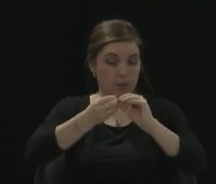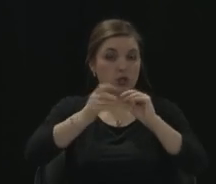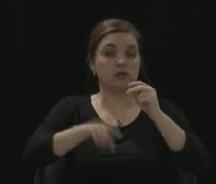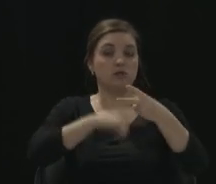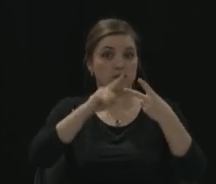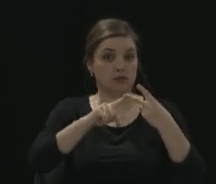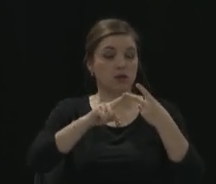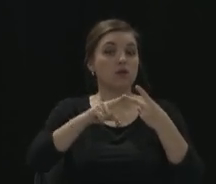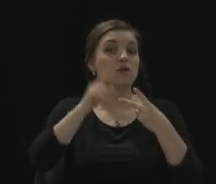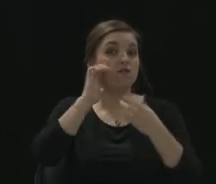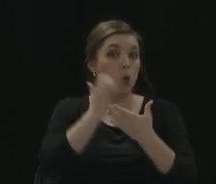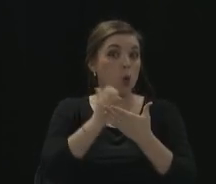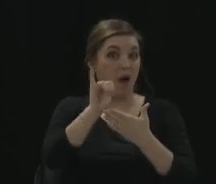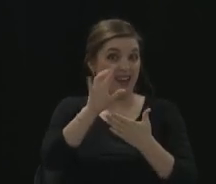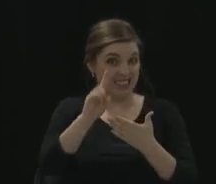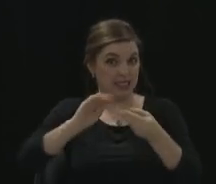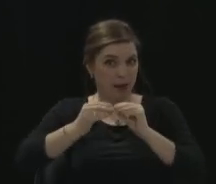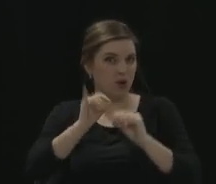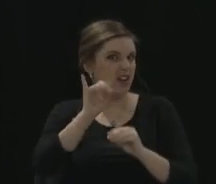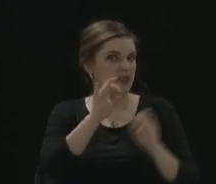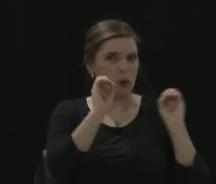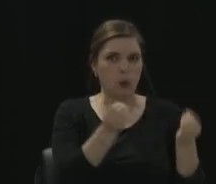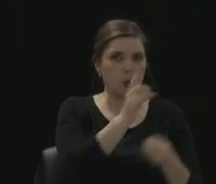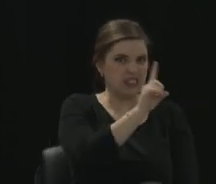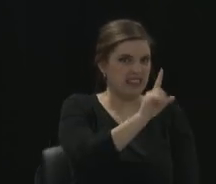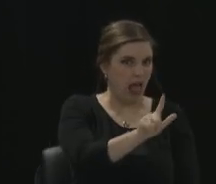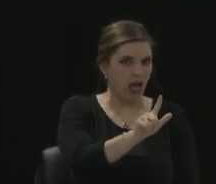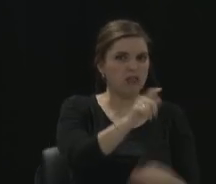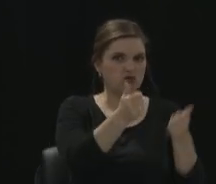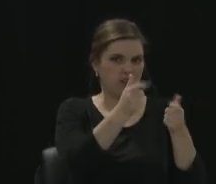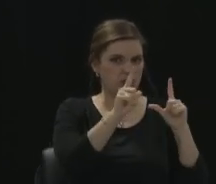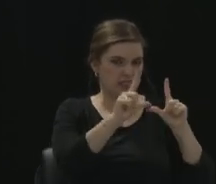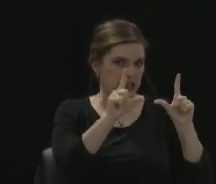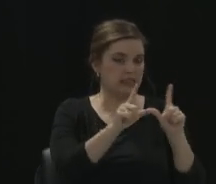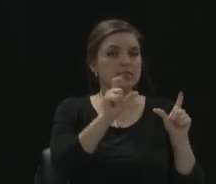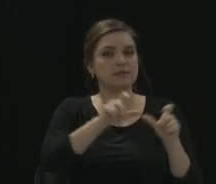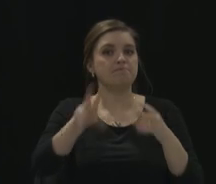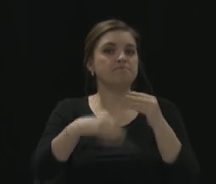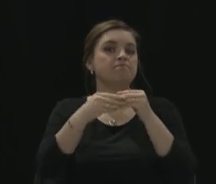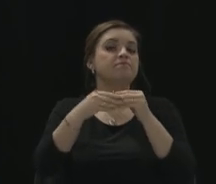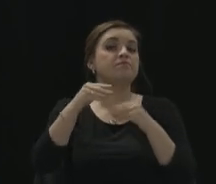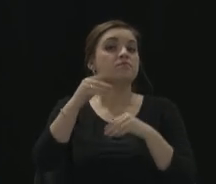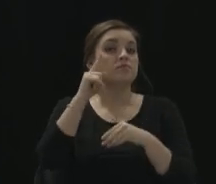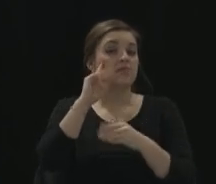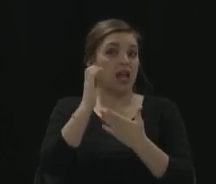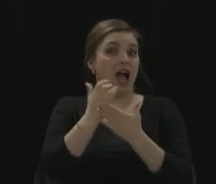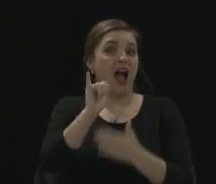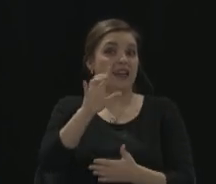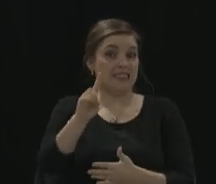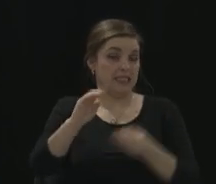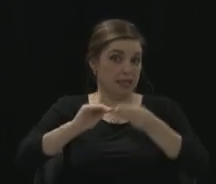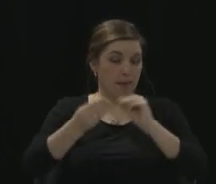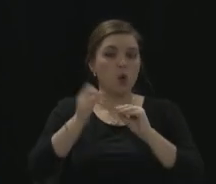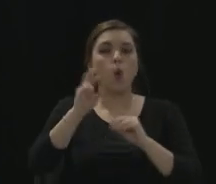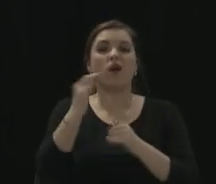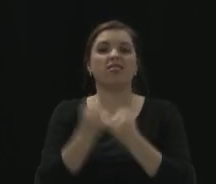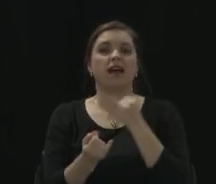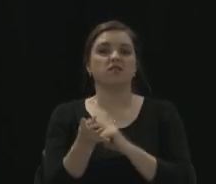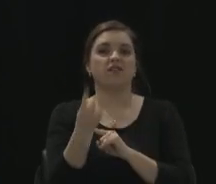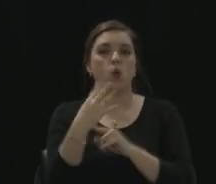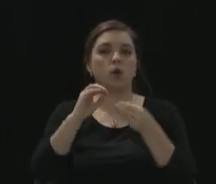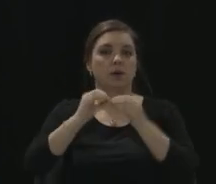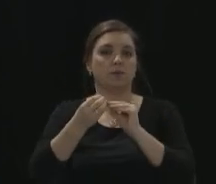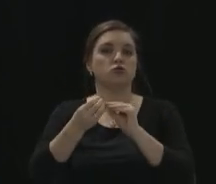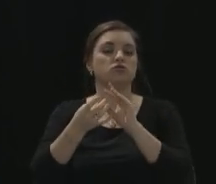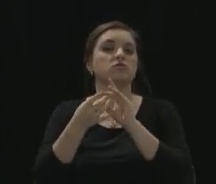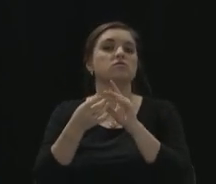your photo ID number if you don't have a driver's license, or your last four of your social. You can no longer send in a